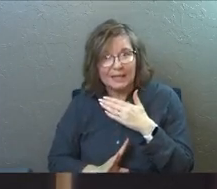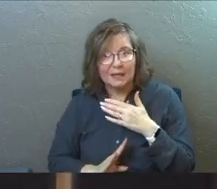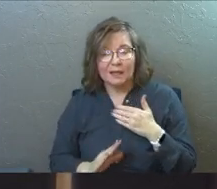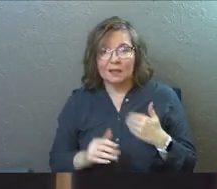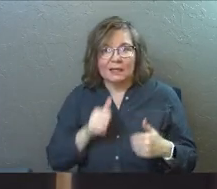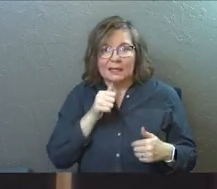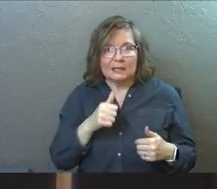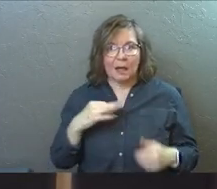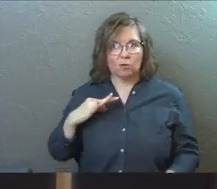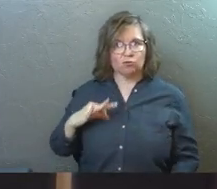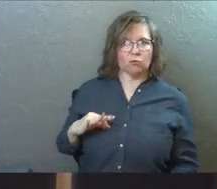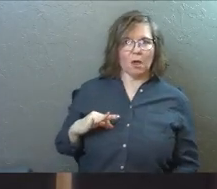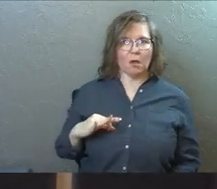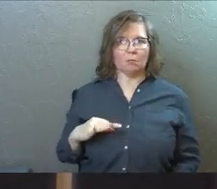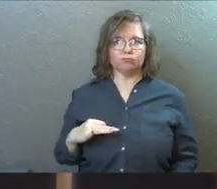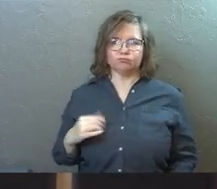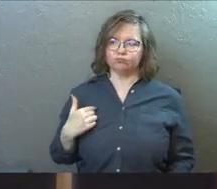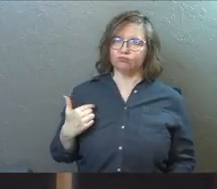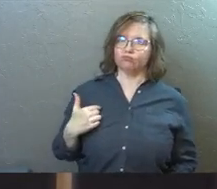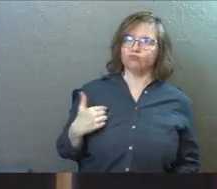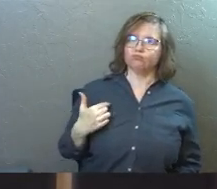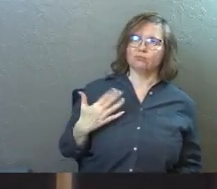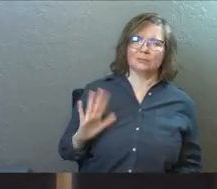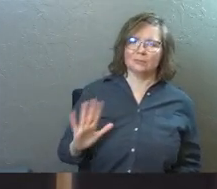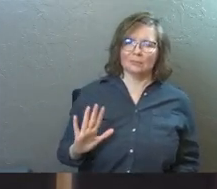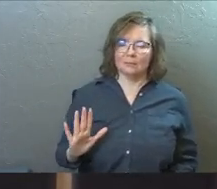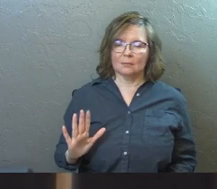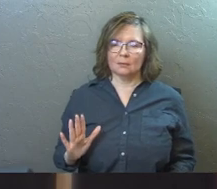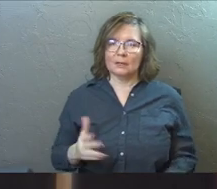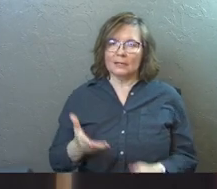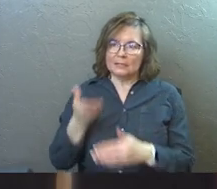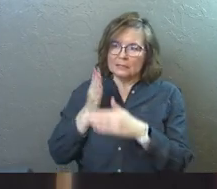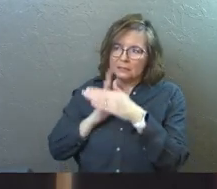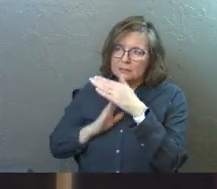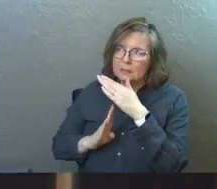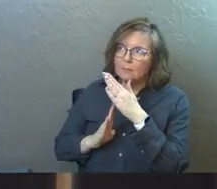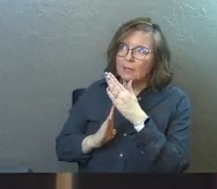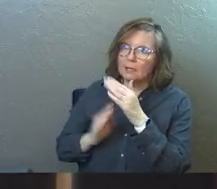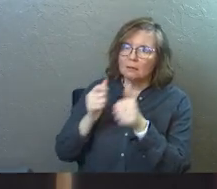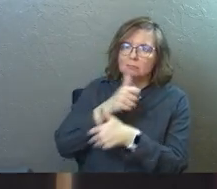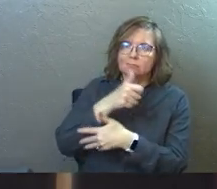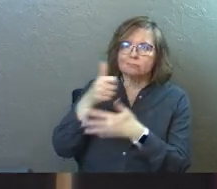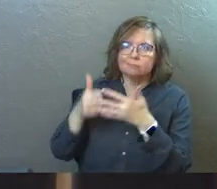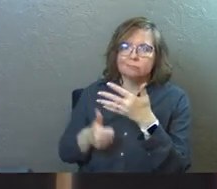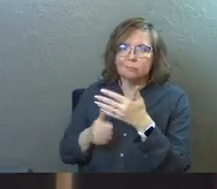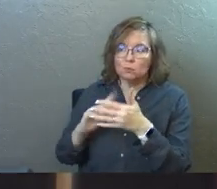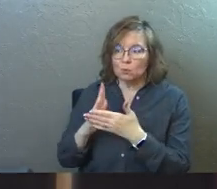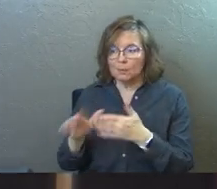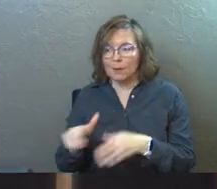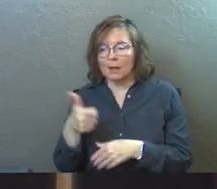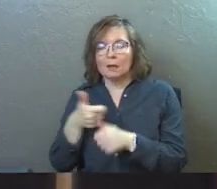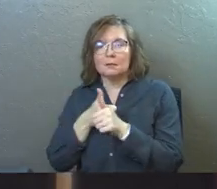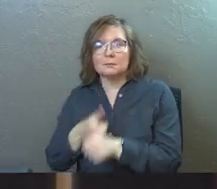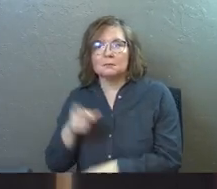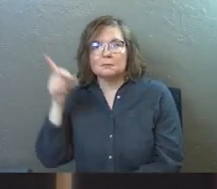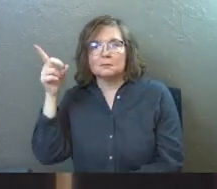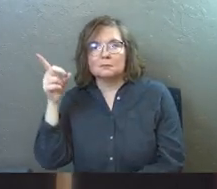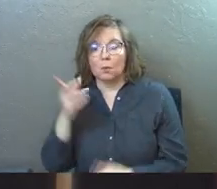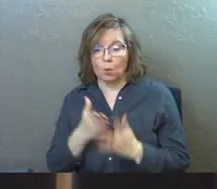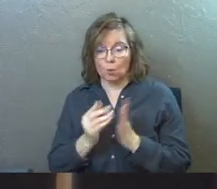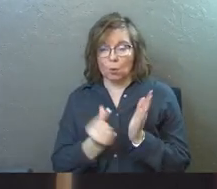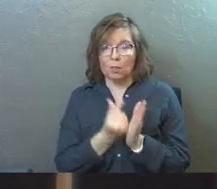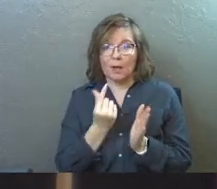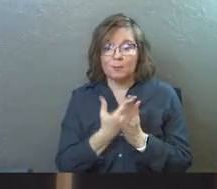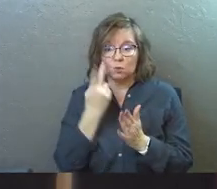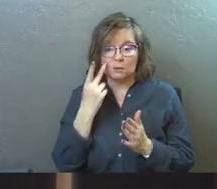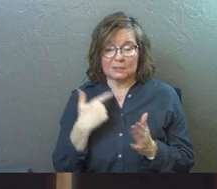He's not taking credit and he's yielded and he's submitted to somebody else. All through the